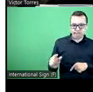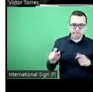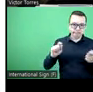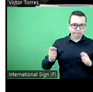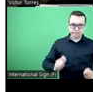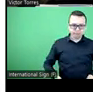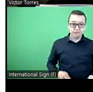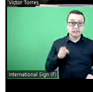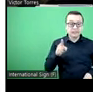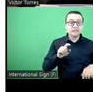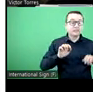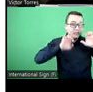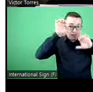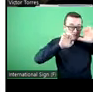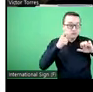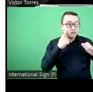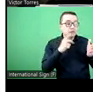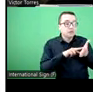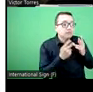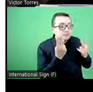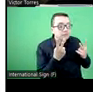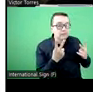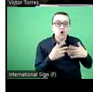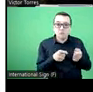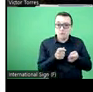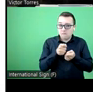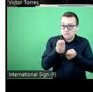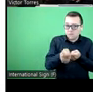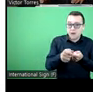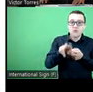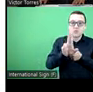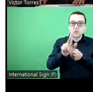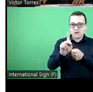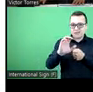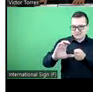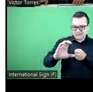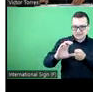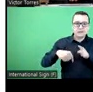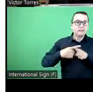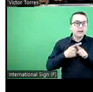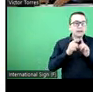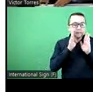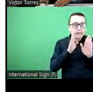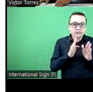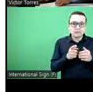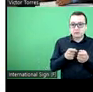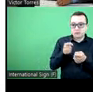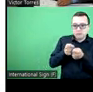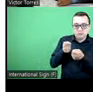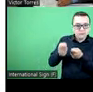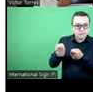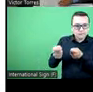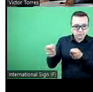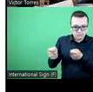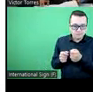payment resources, there is a microassignation of